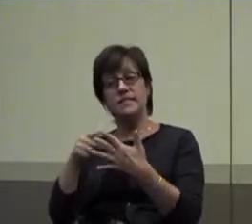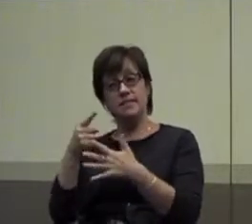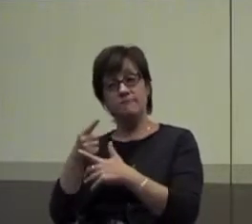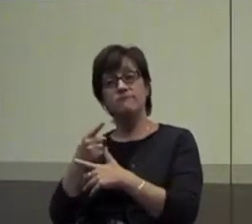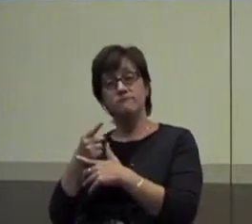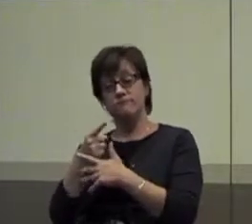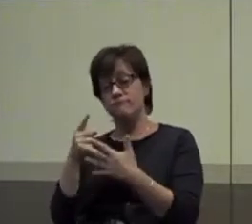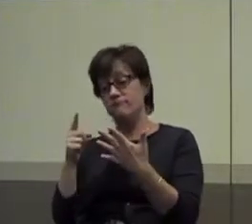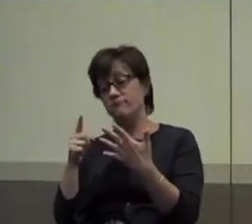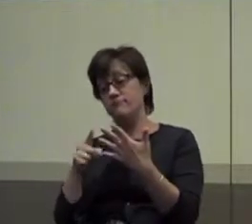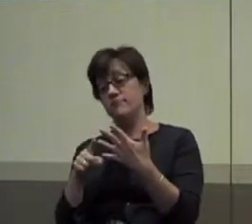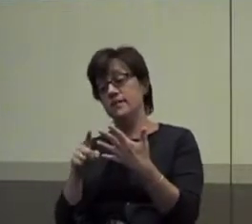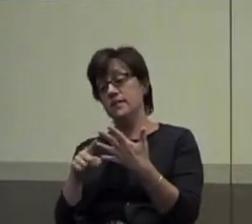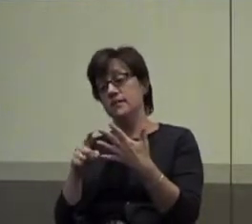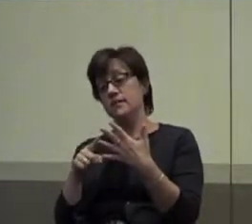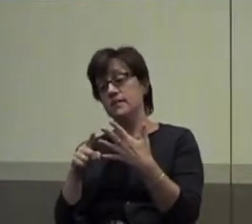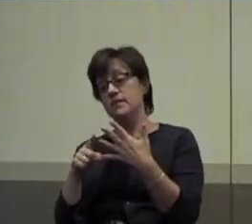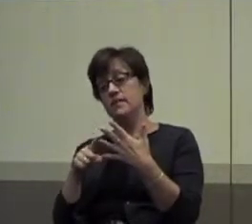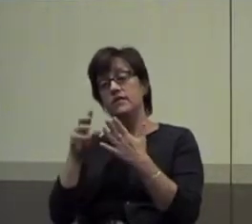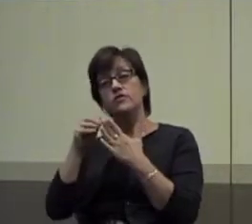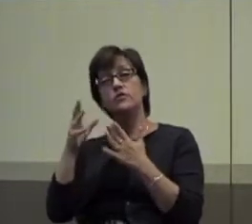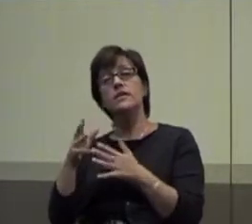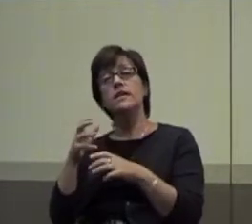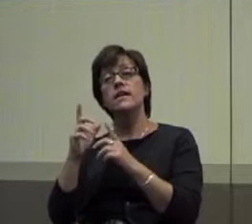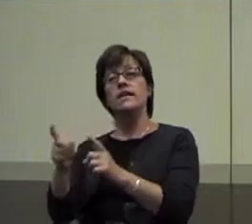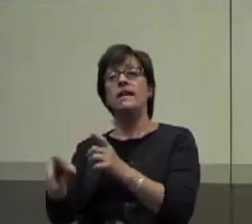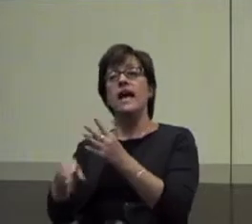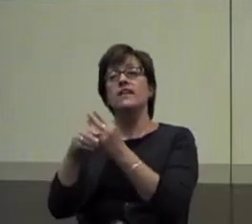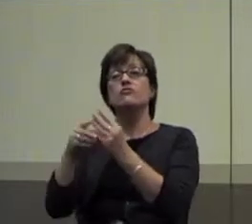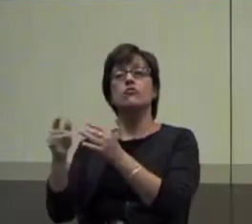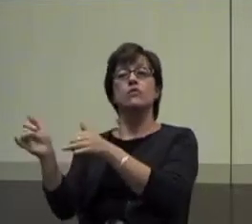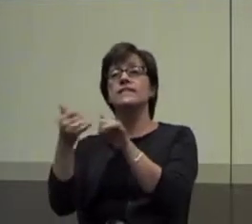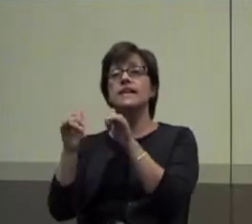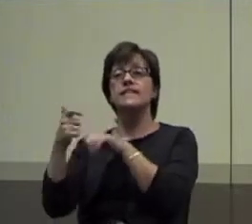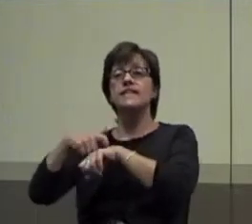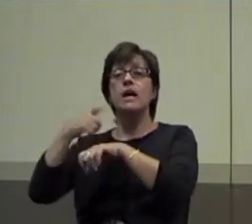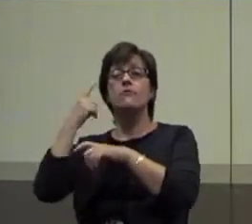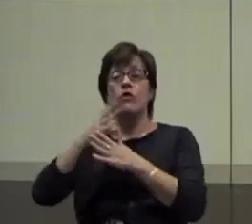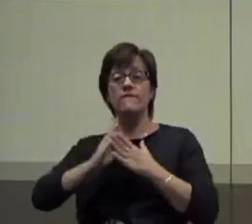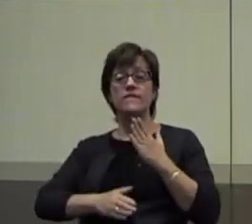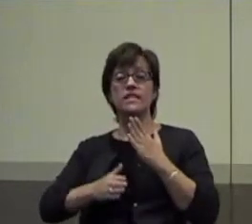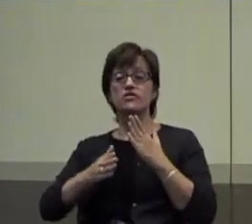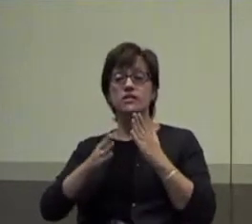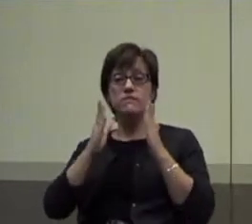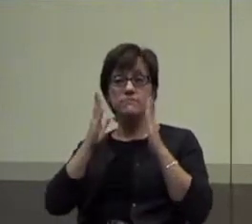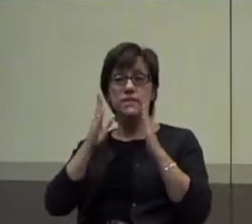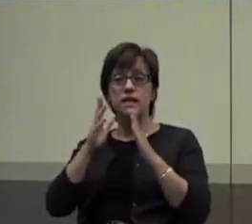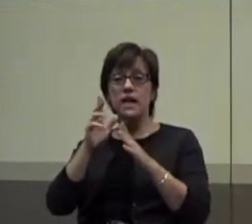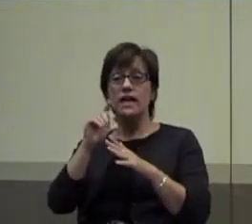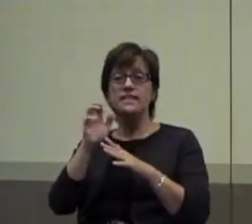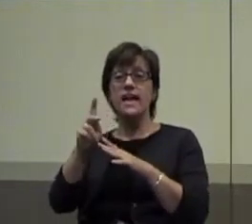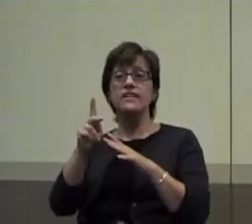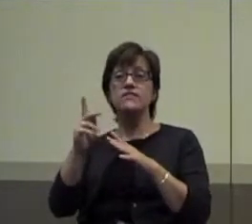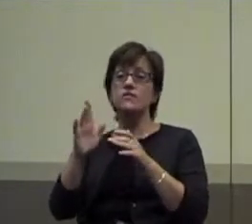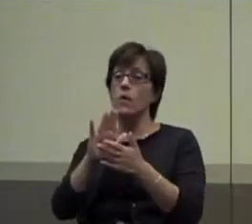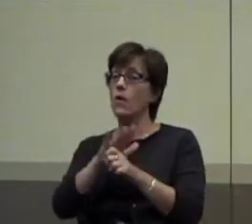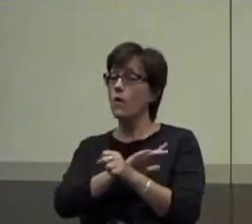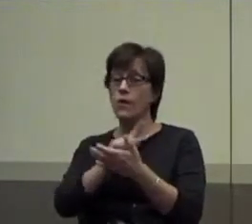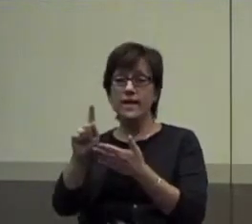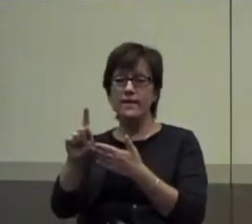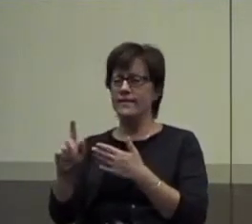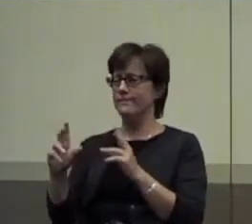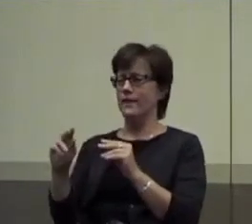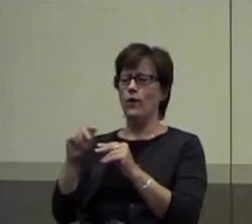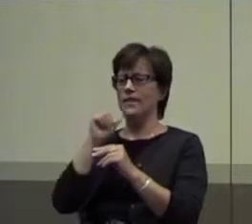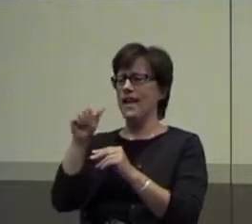Okay. What about student gets extra recess time for finishing writing tasks all week? No, not realistic for her where she's at,